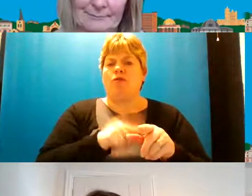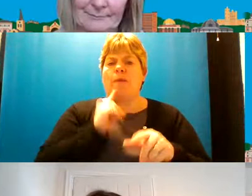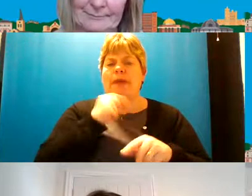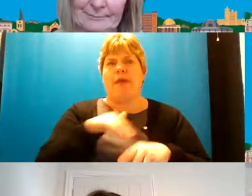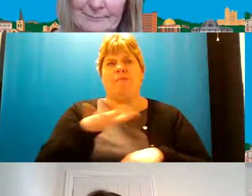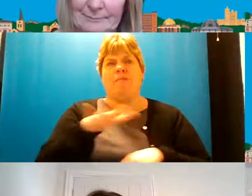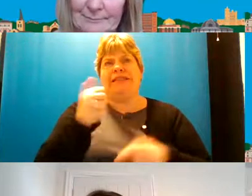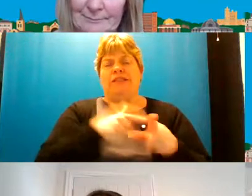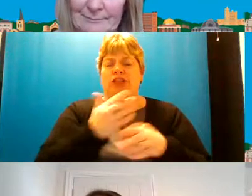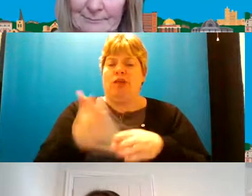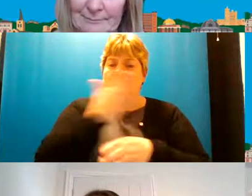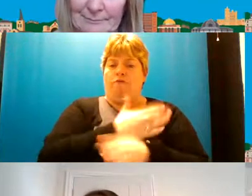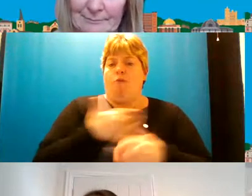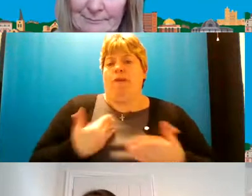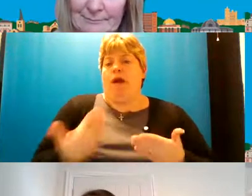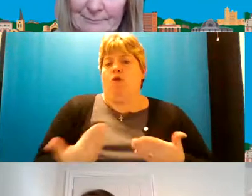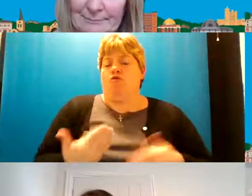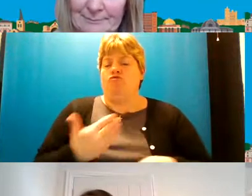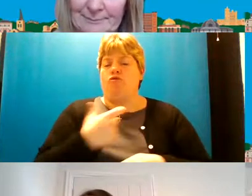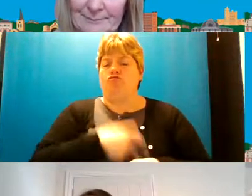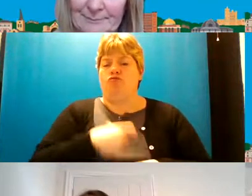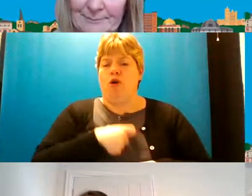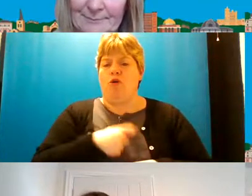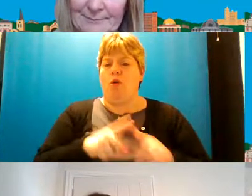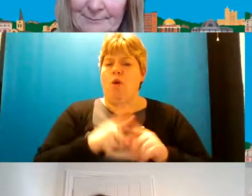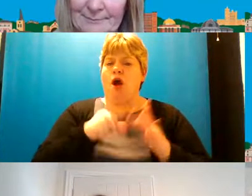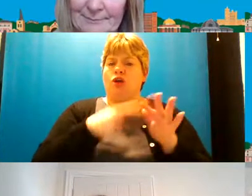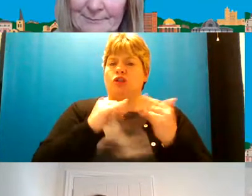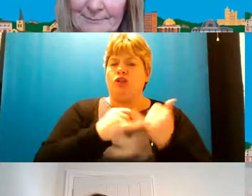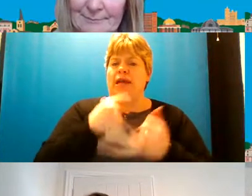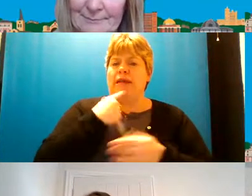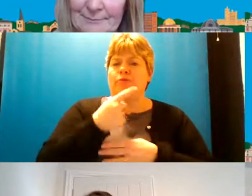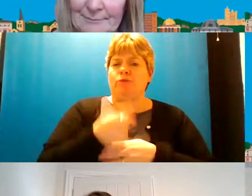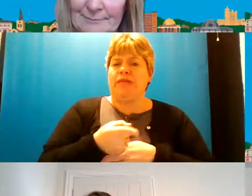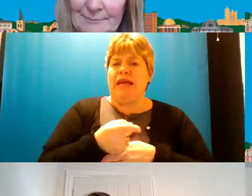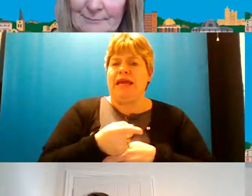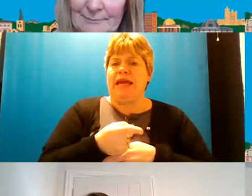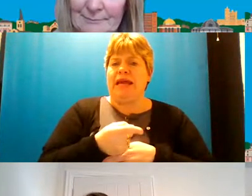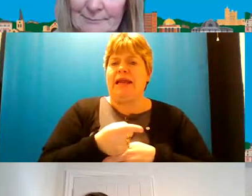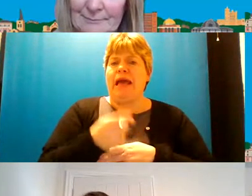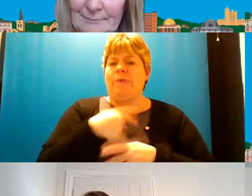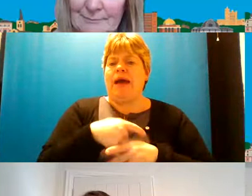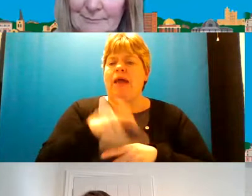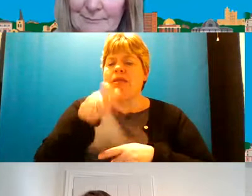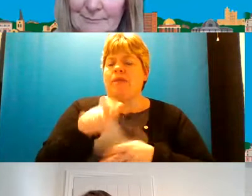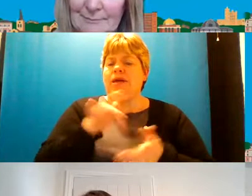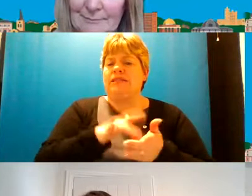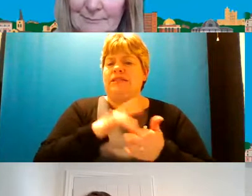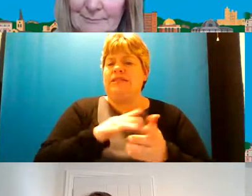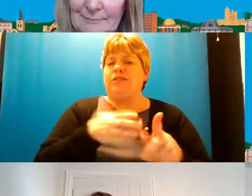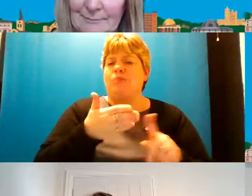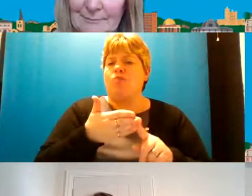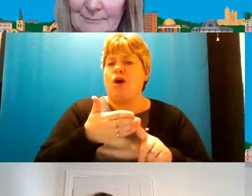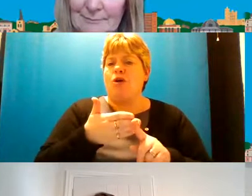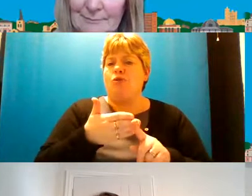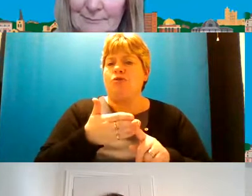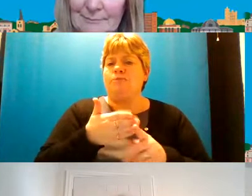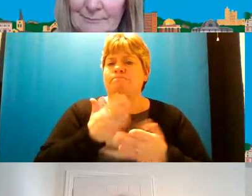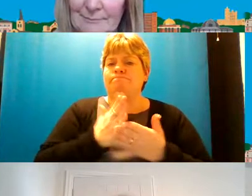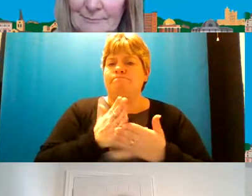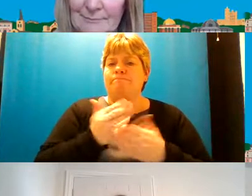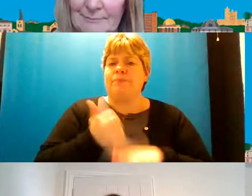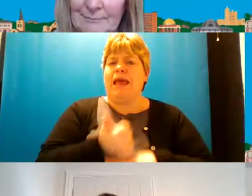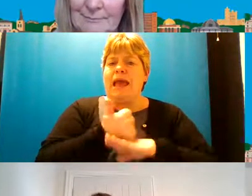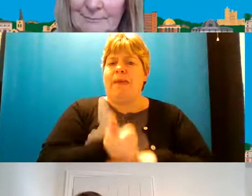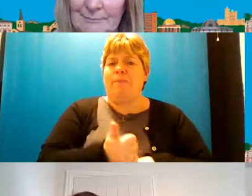this current role um and weirdly kind of what james was saying about the person-centered approach is embedded uh within